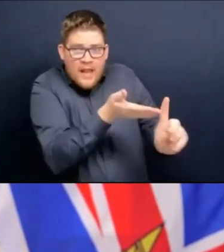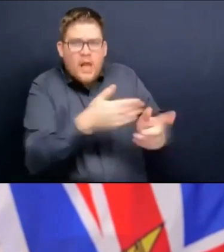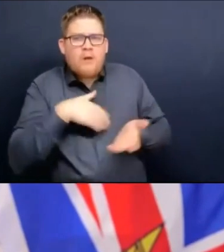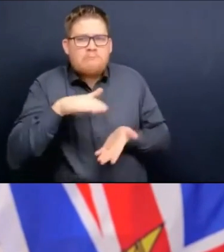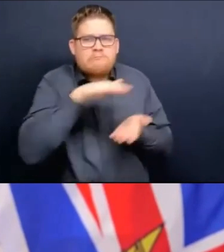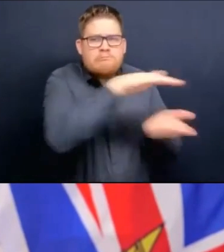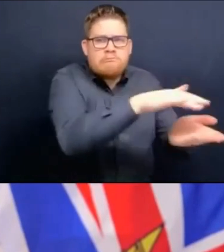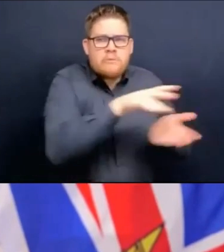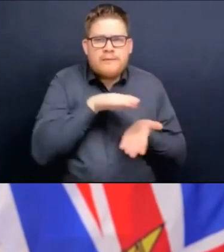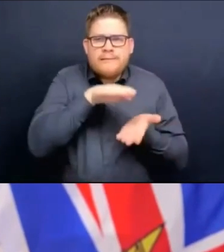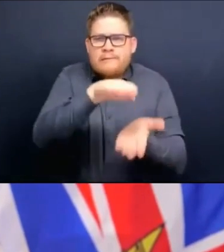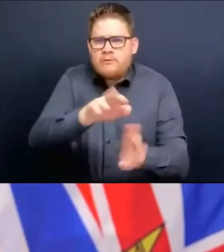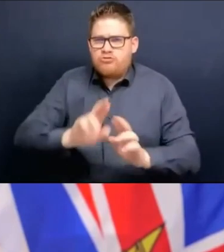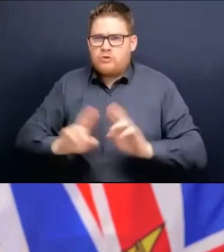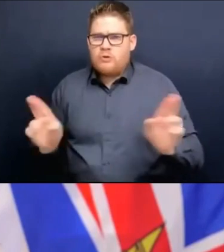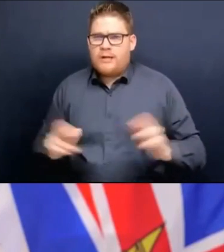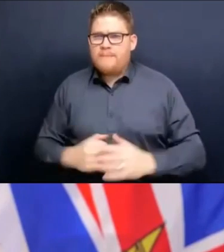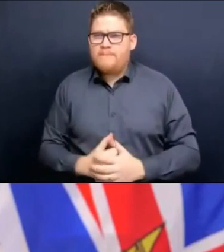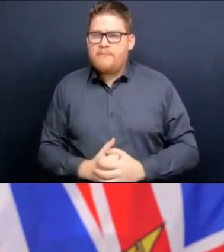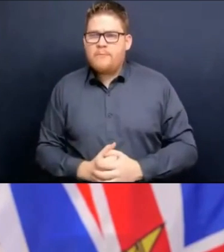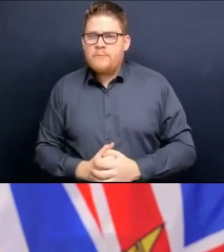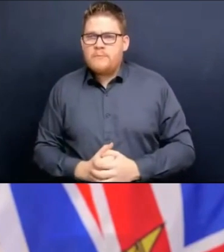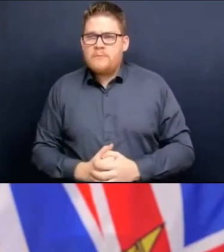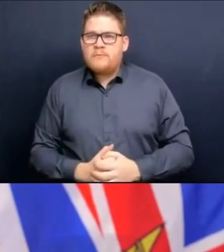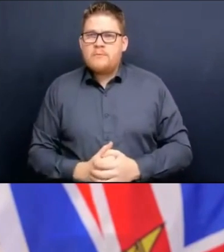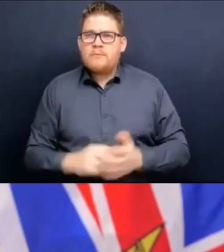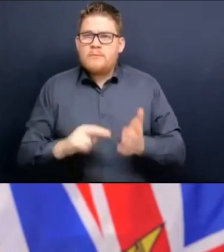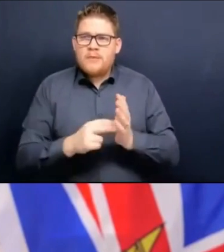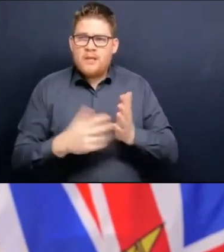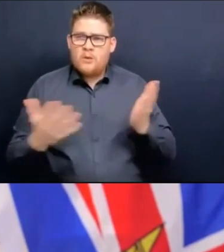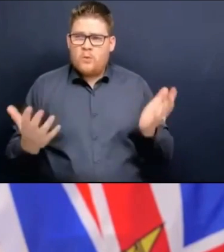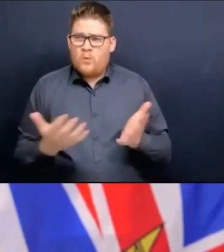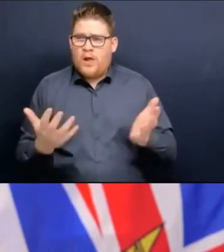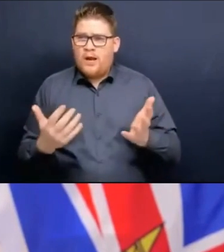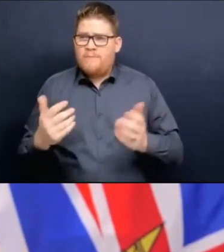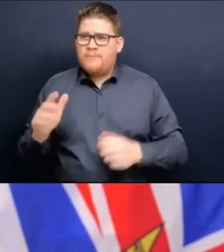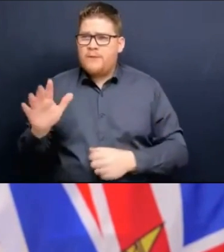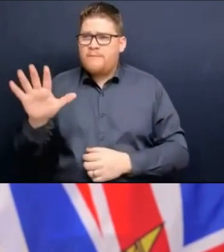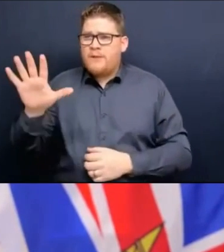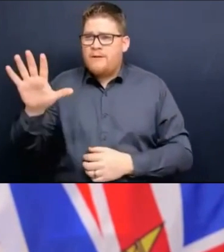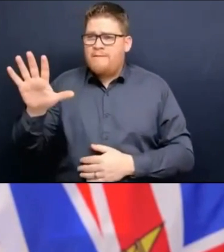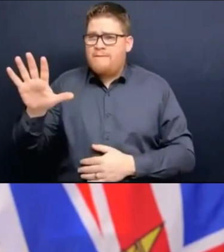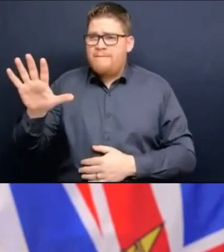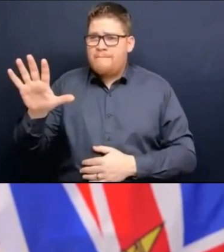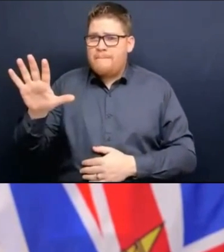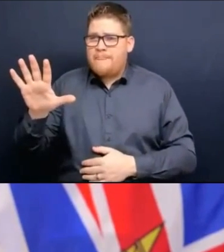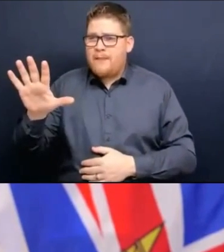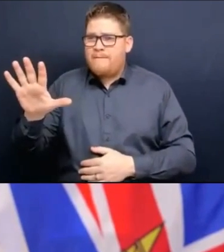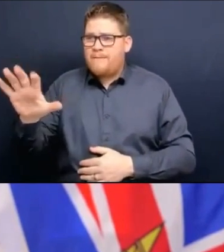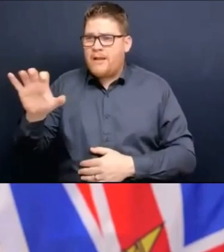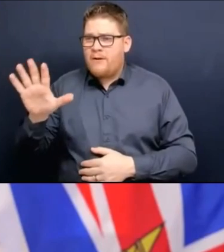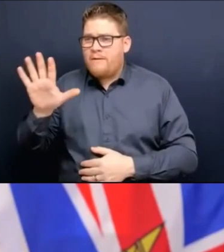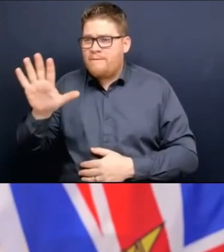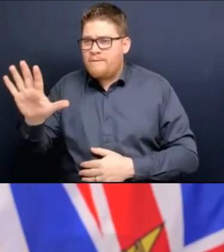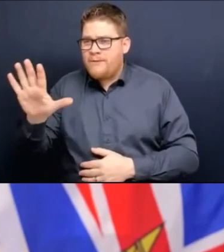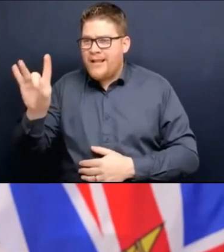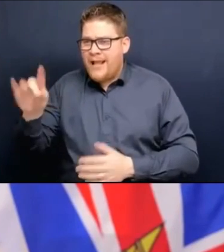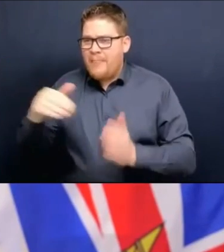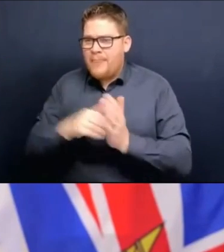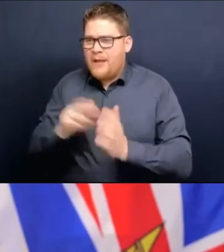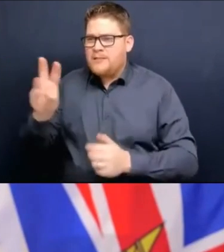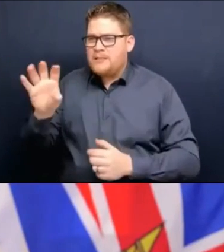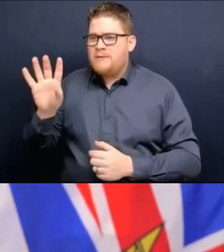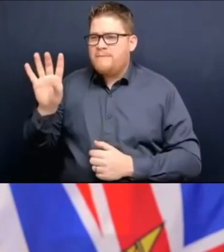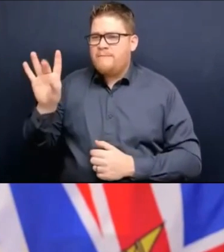leaves 7,528,000 tests that are suitable for self-administered use. In addition, there's